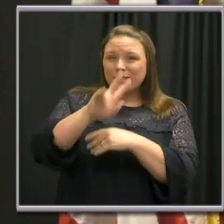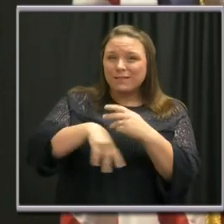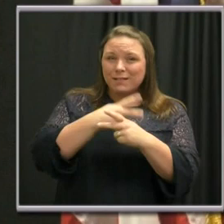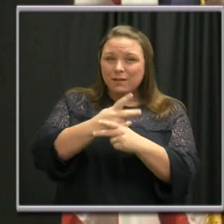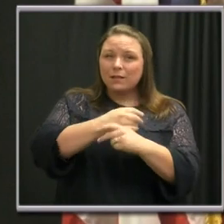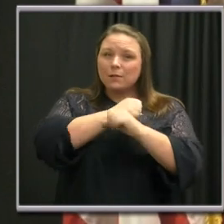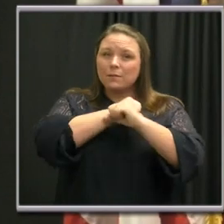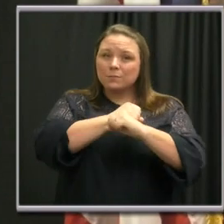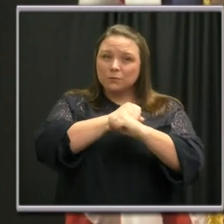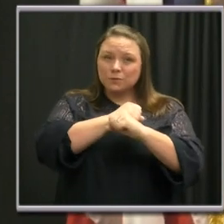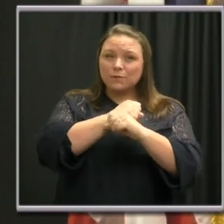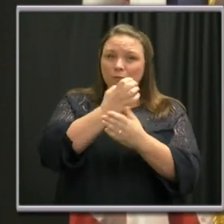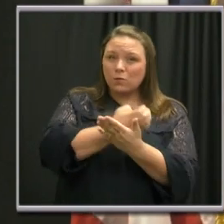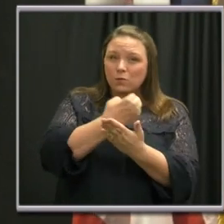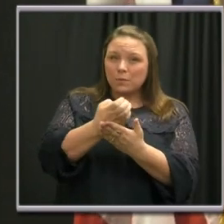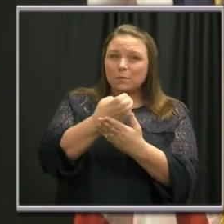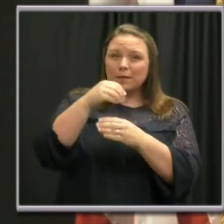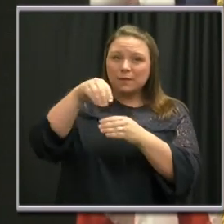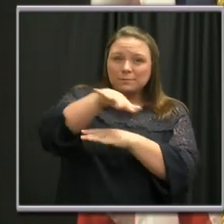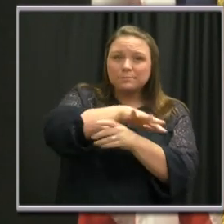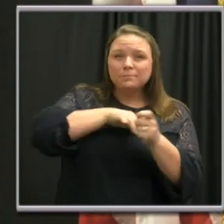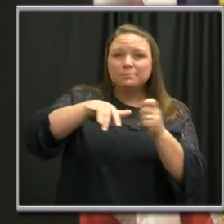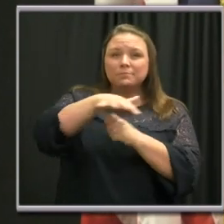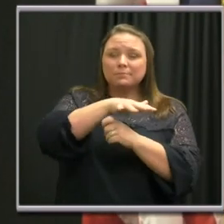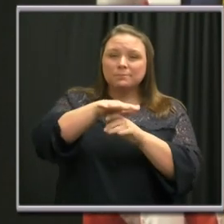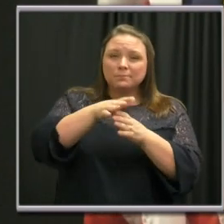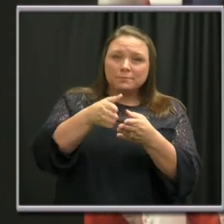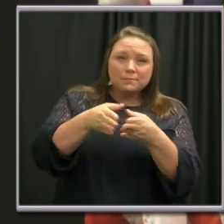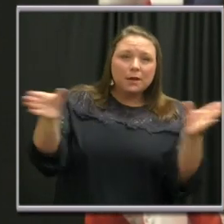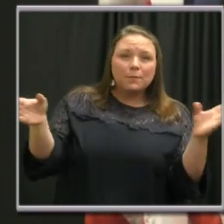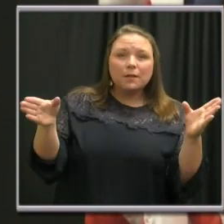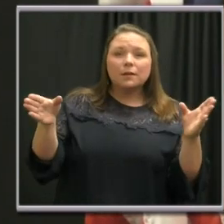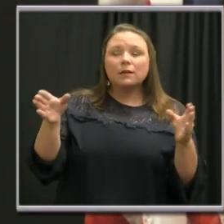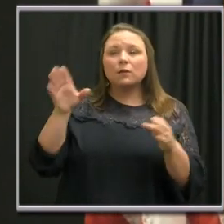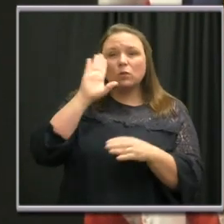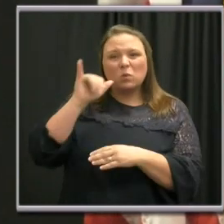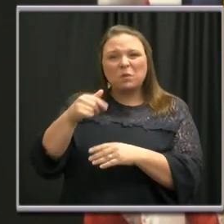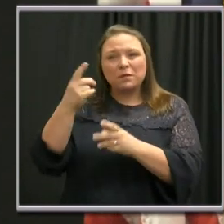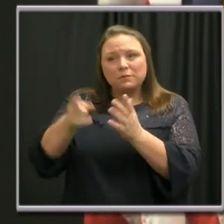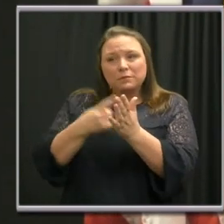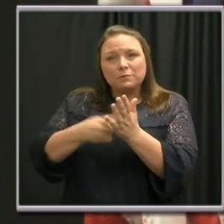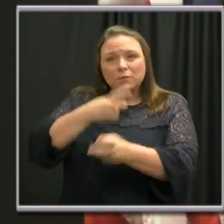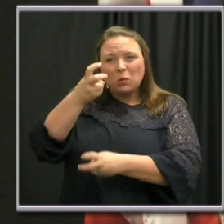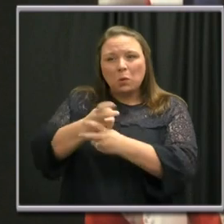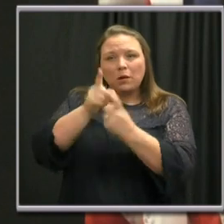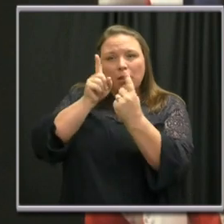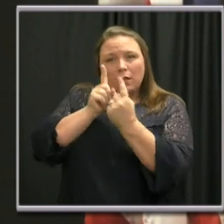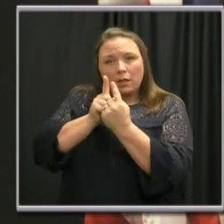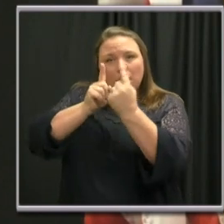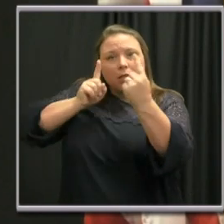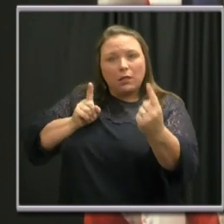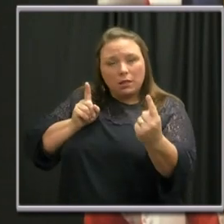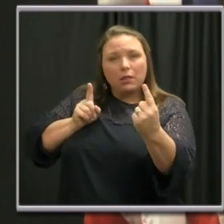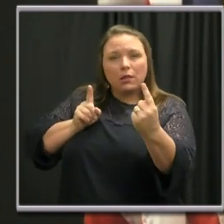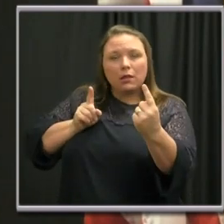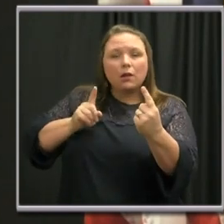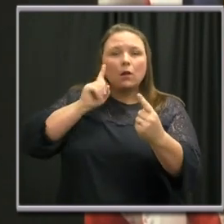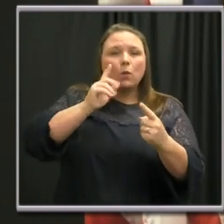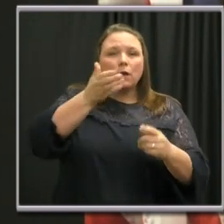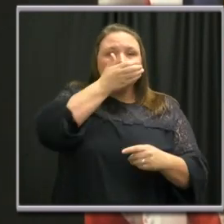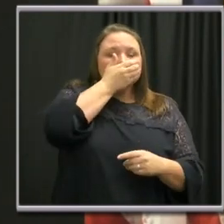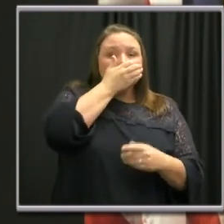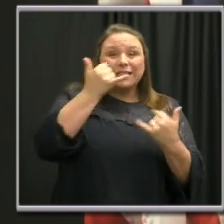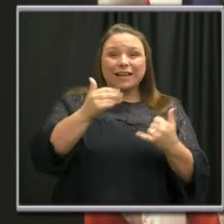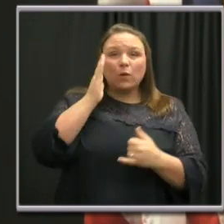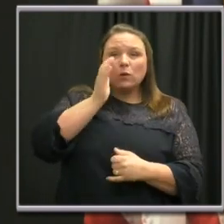in public settings, where other social distancing measures may be difficult to maintain. Now, let me remove this